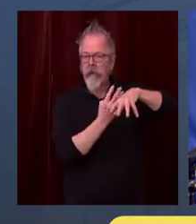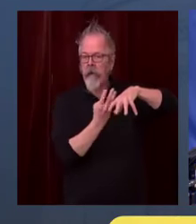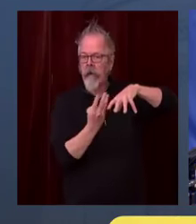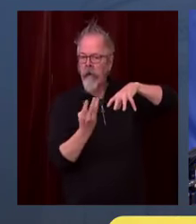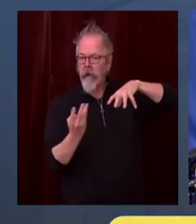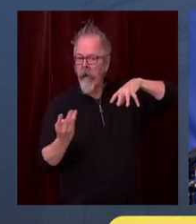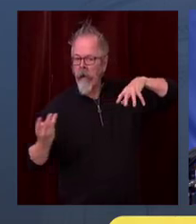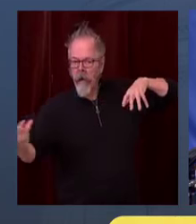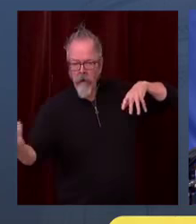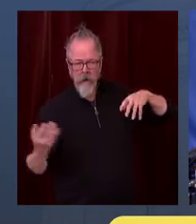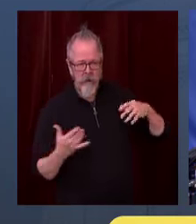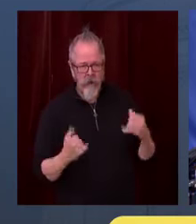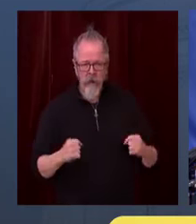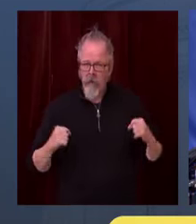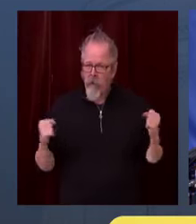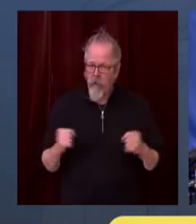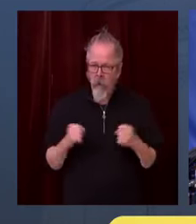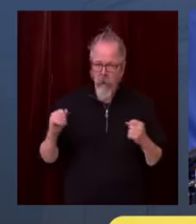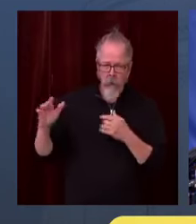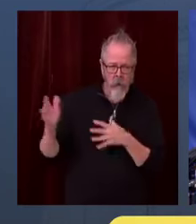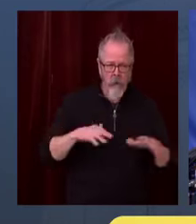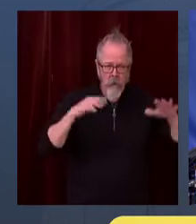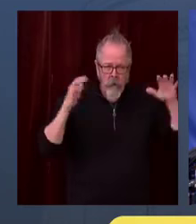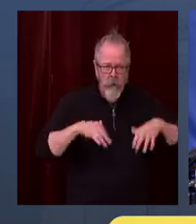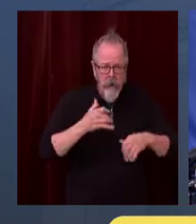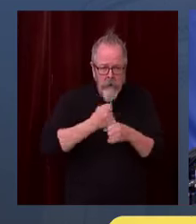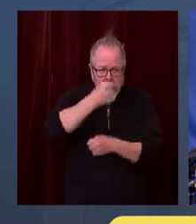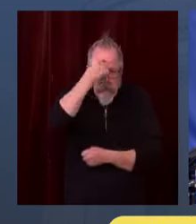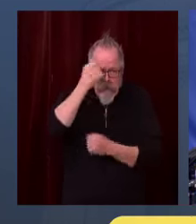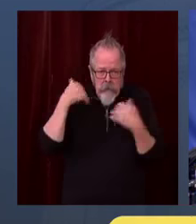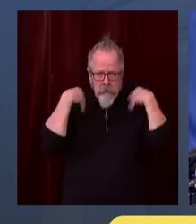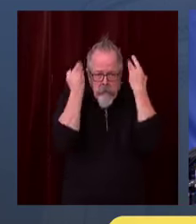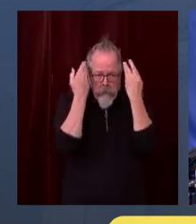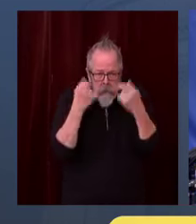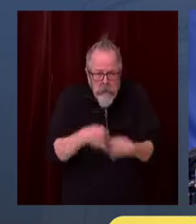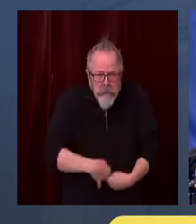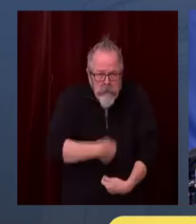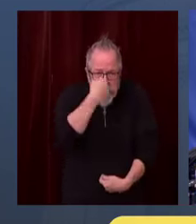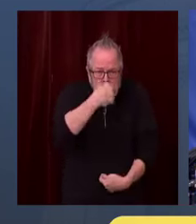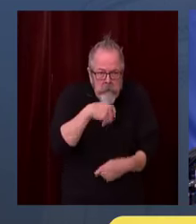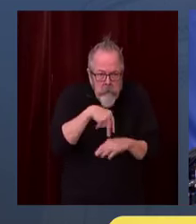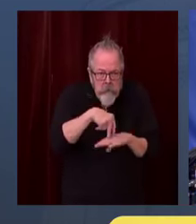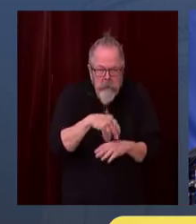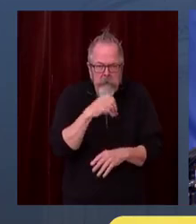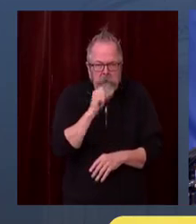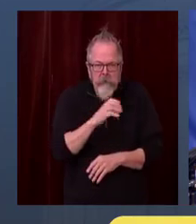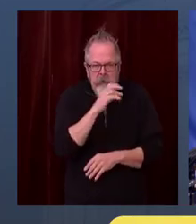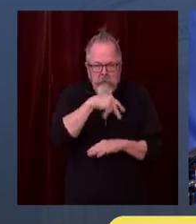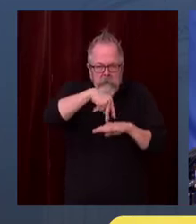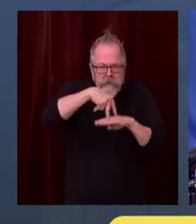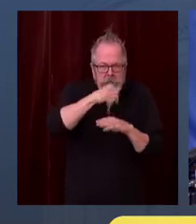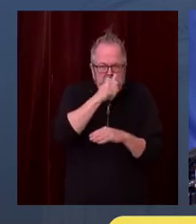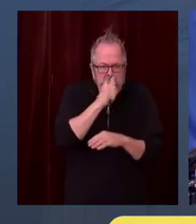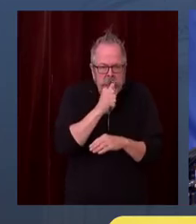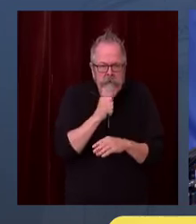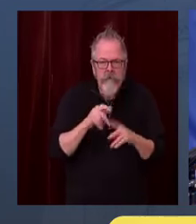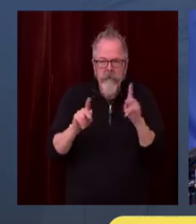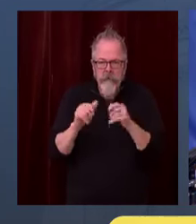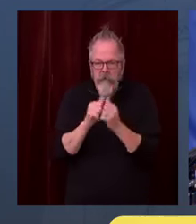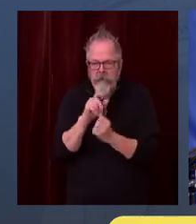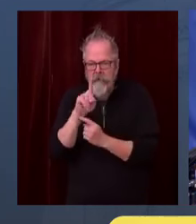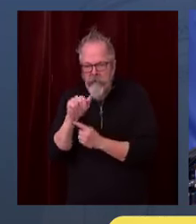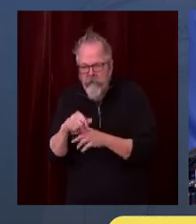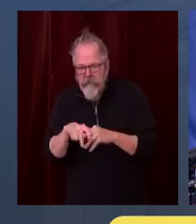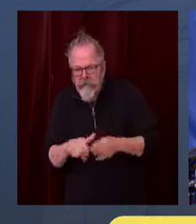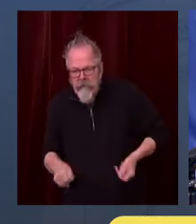disabilities. Was that weighed in in terms of putting that 25% restriction on capacity? Considering grocery